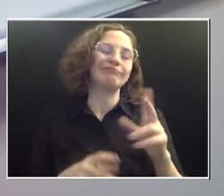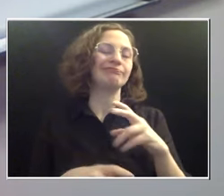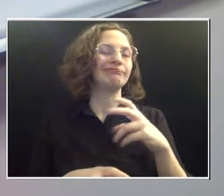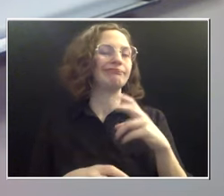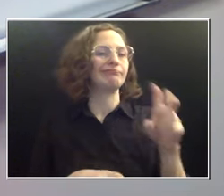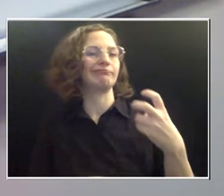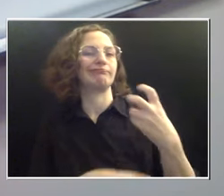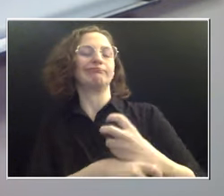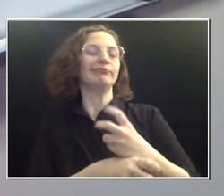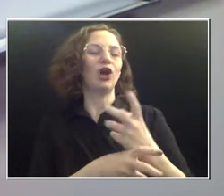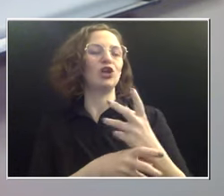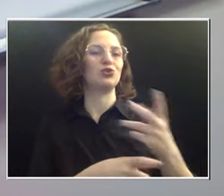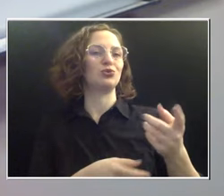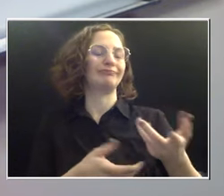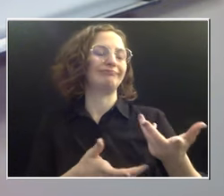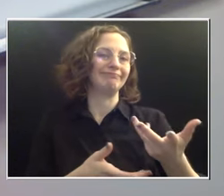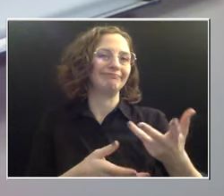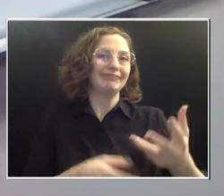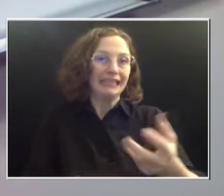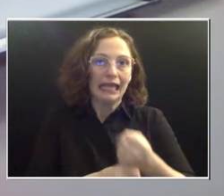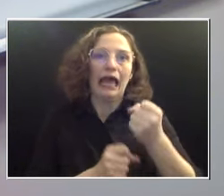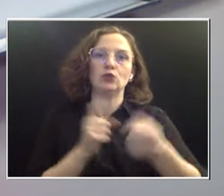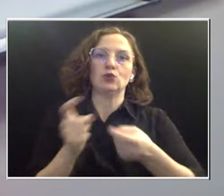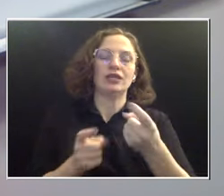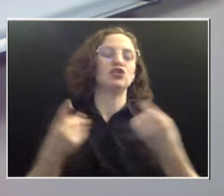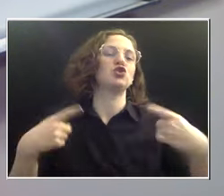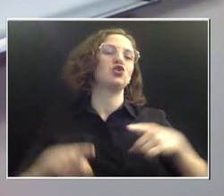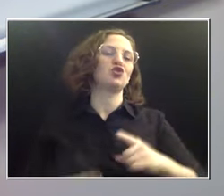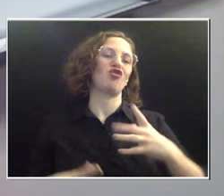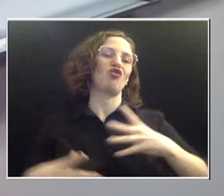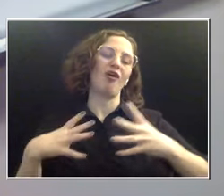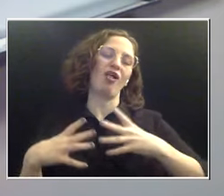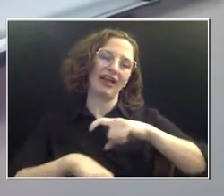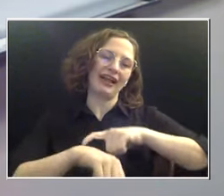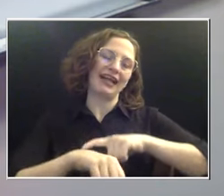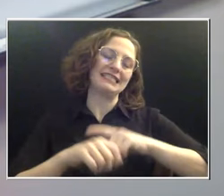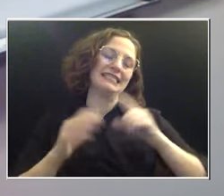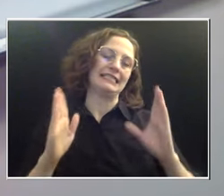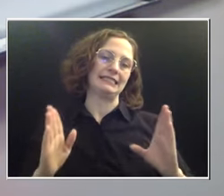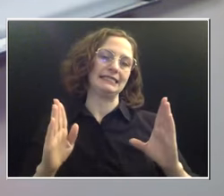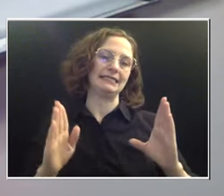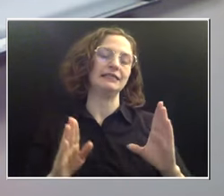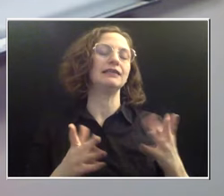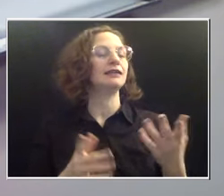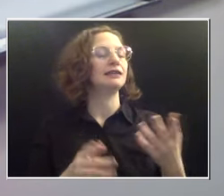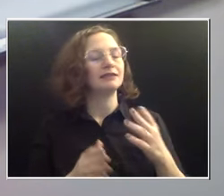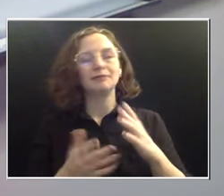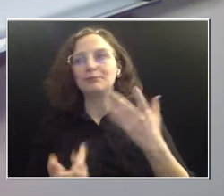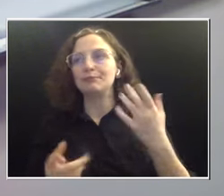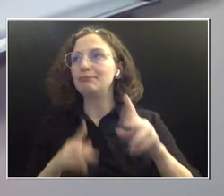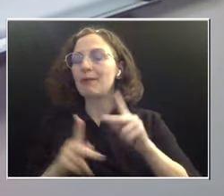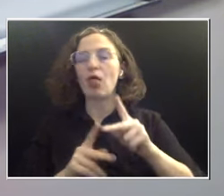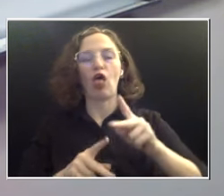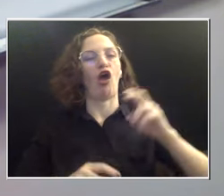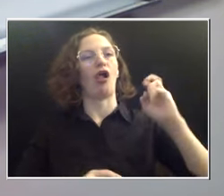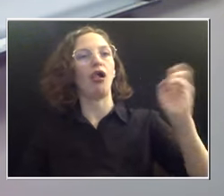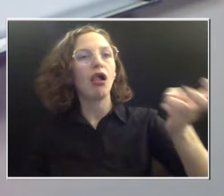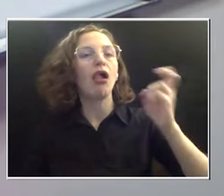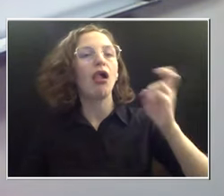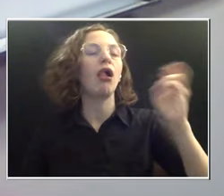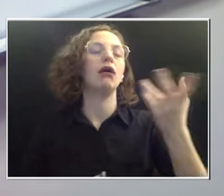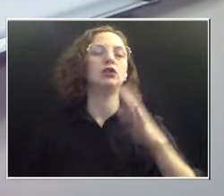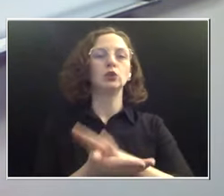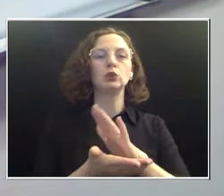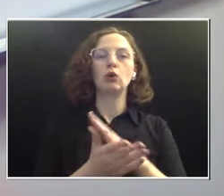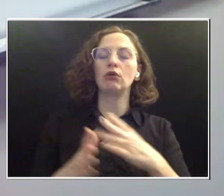Schools are on break. Also, seasonal illnesses keep people away. So it's a host of things that happen during the